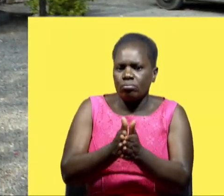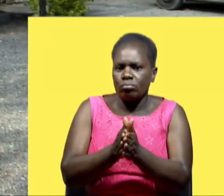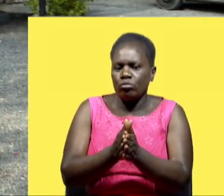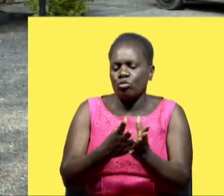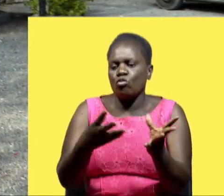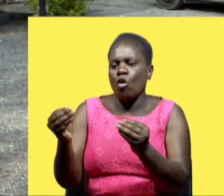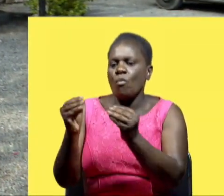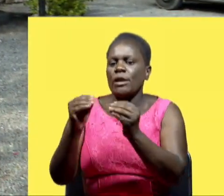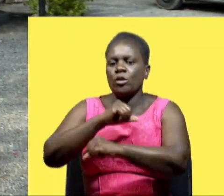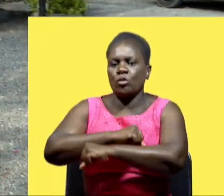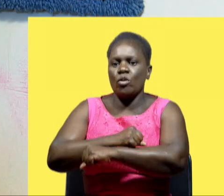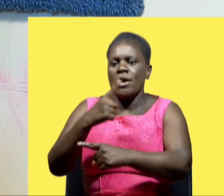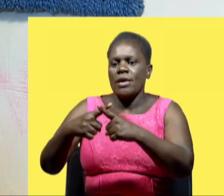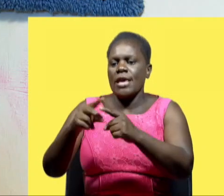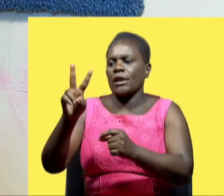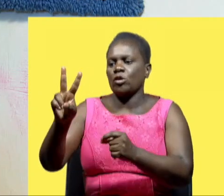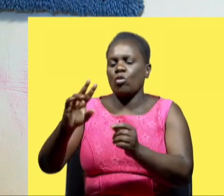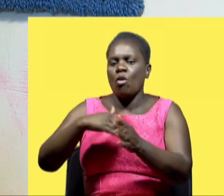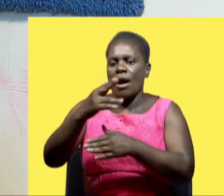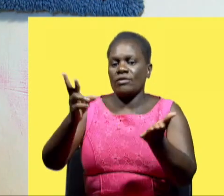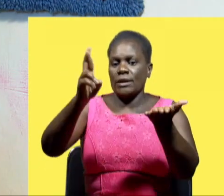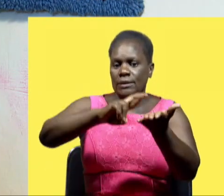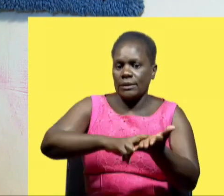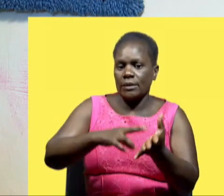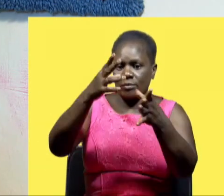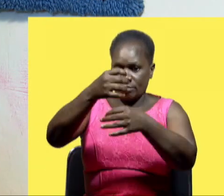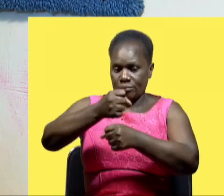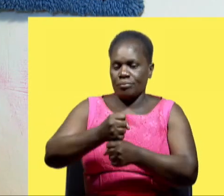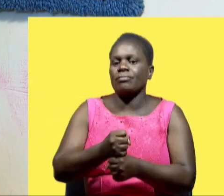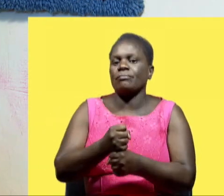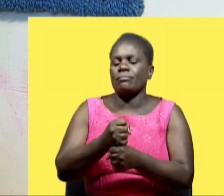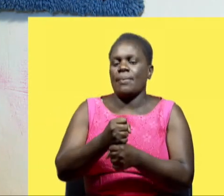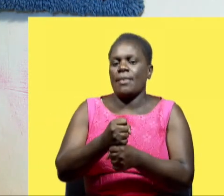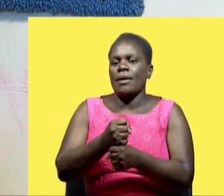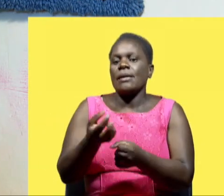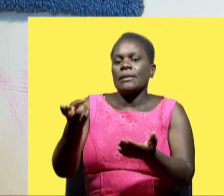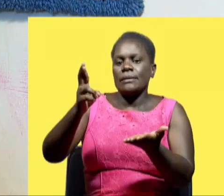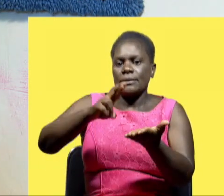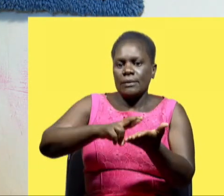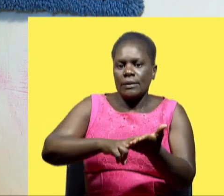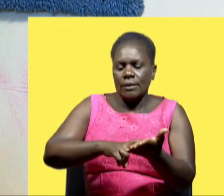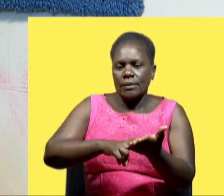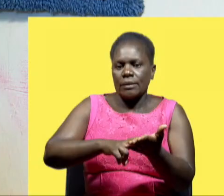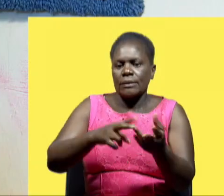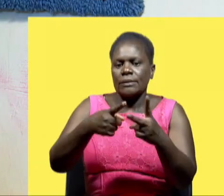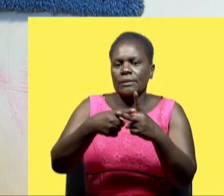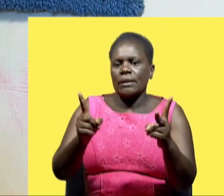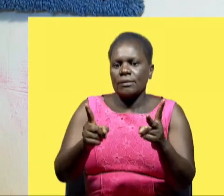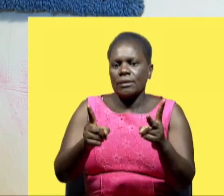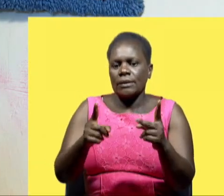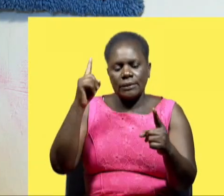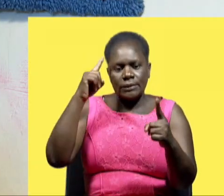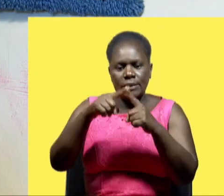to start a school and two years after the registration of district organization kenya we registered or we started